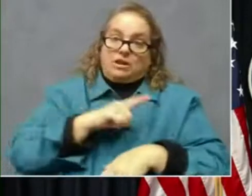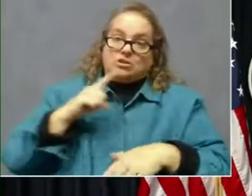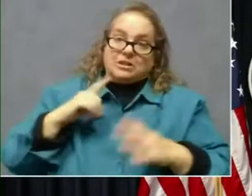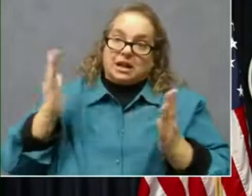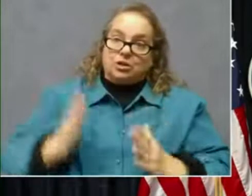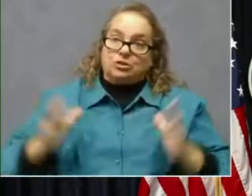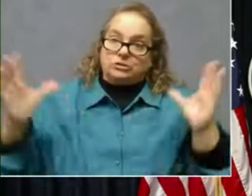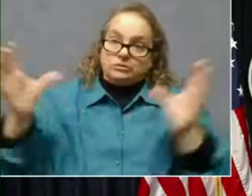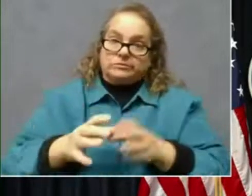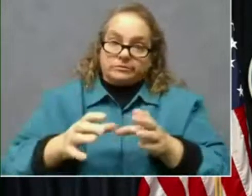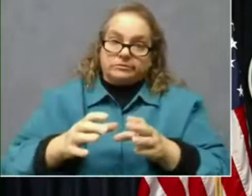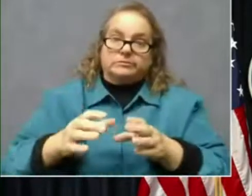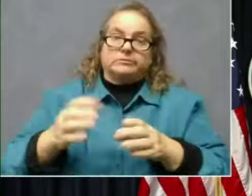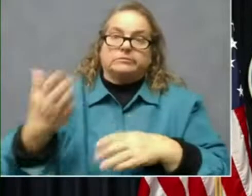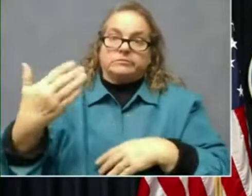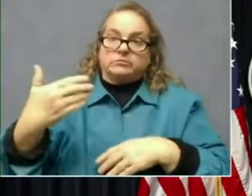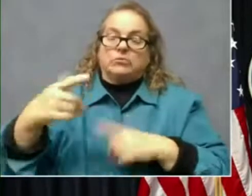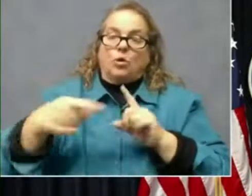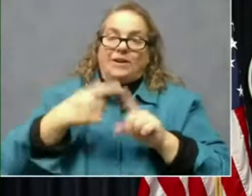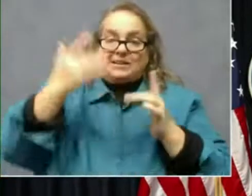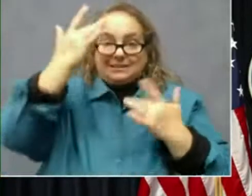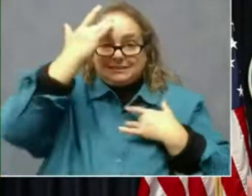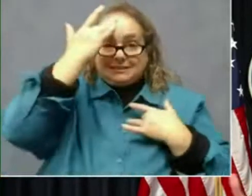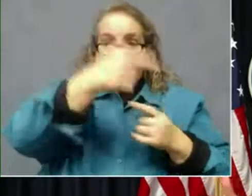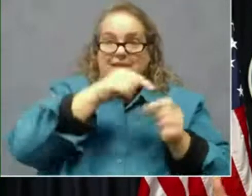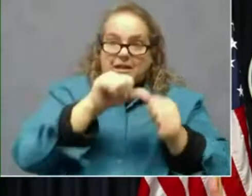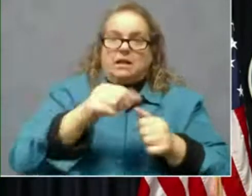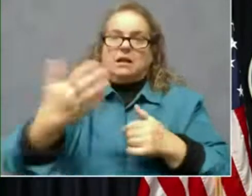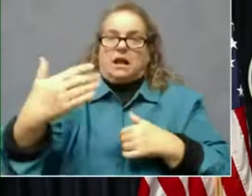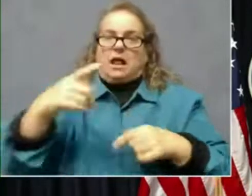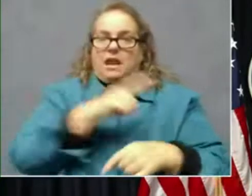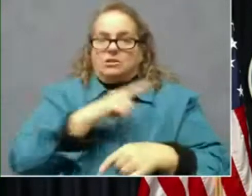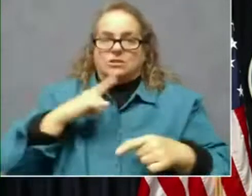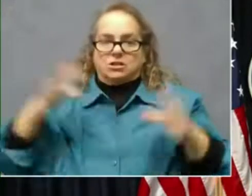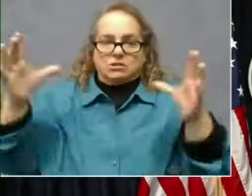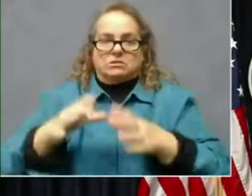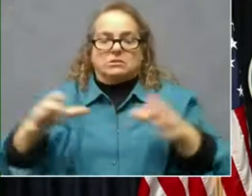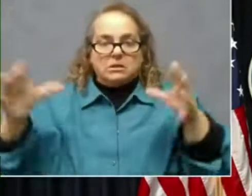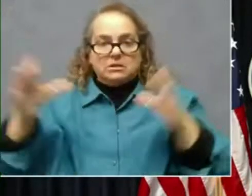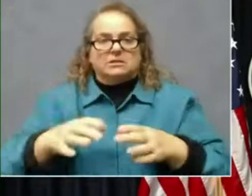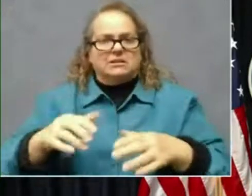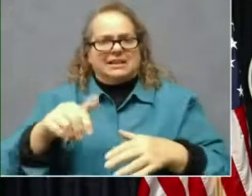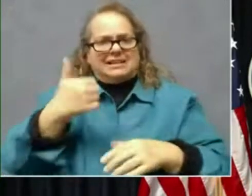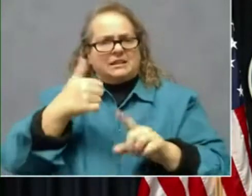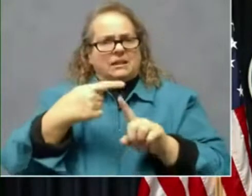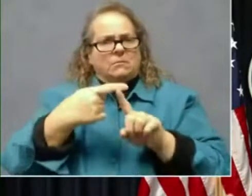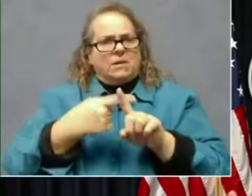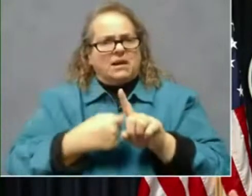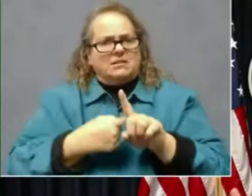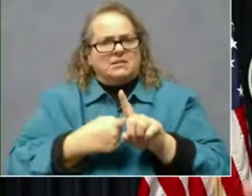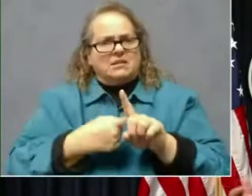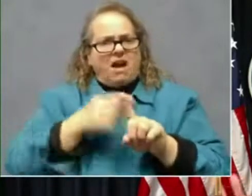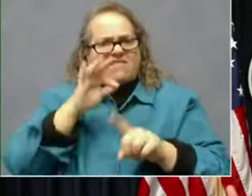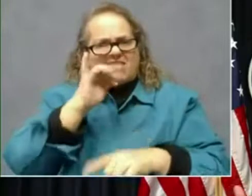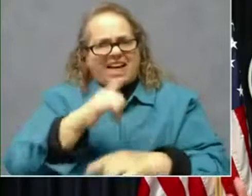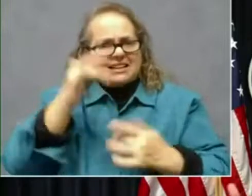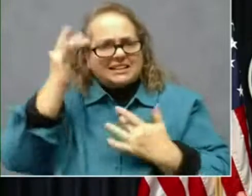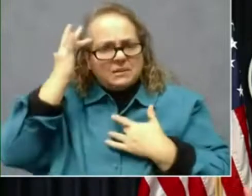this pandemic is continuing. Well, there have been 10 months of this pandemic and it costs